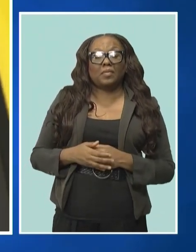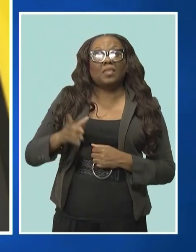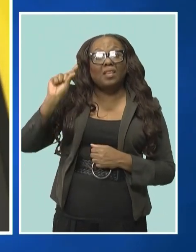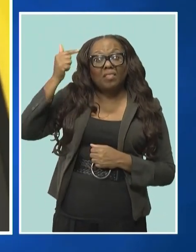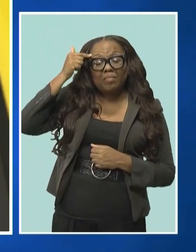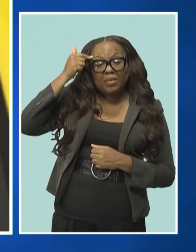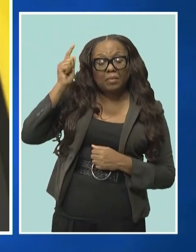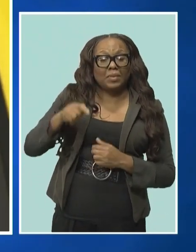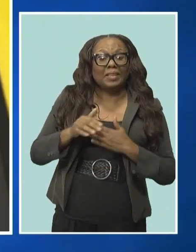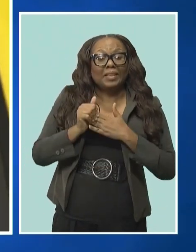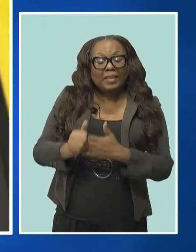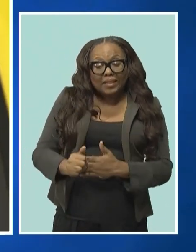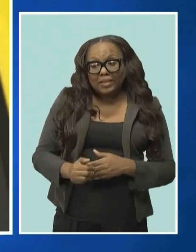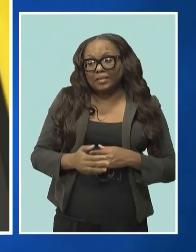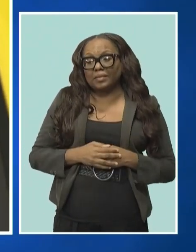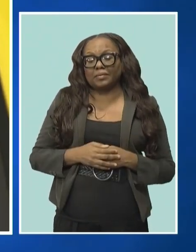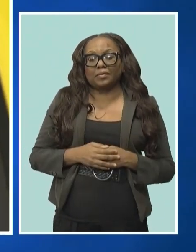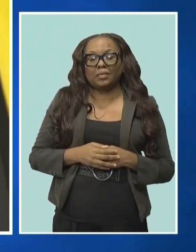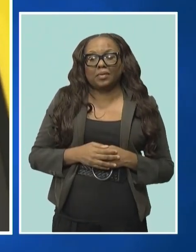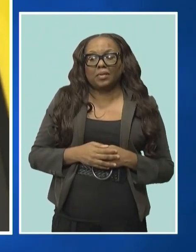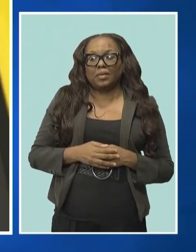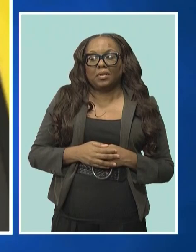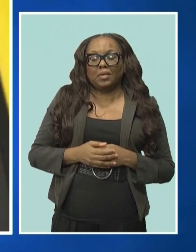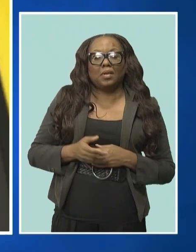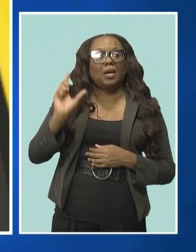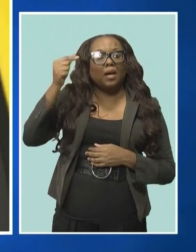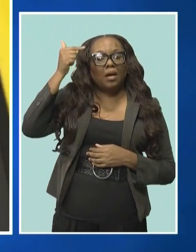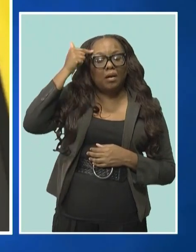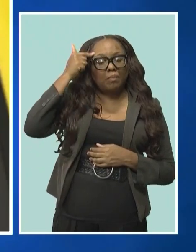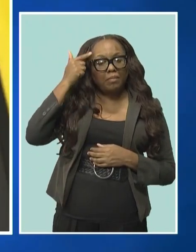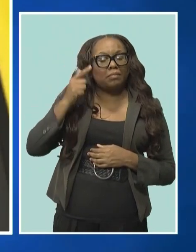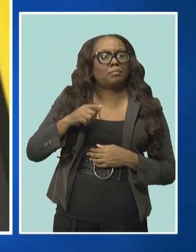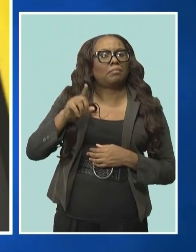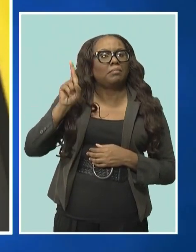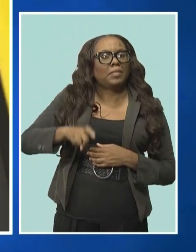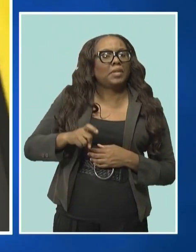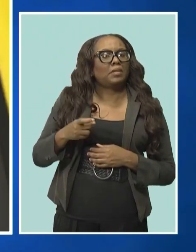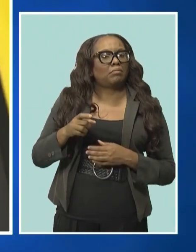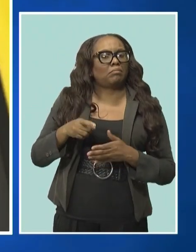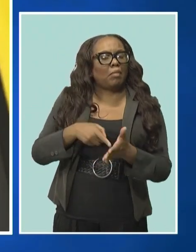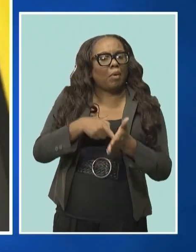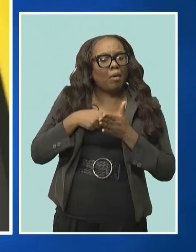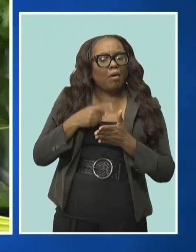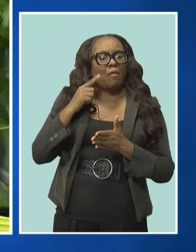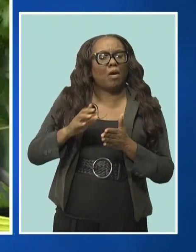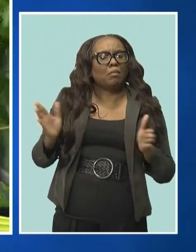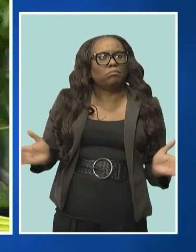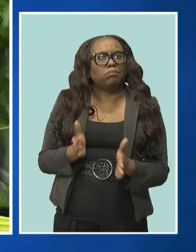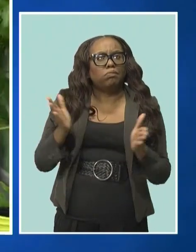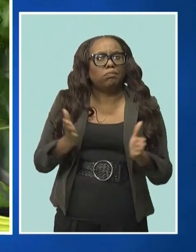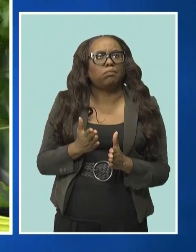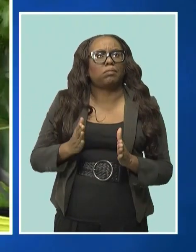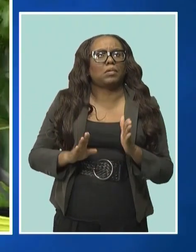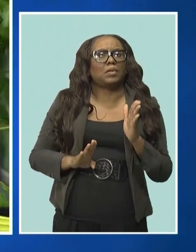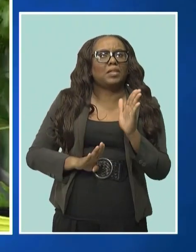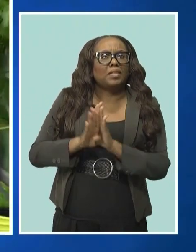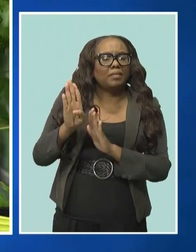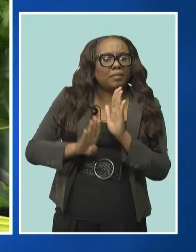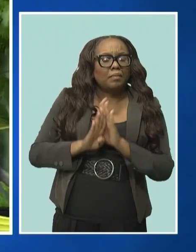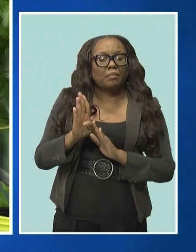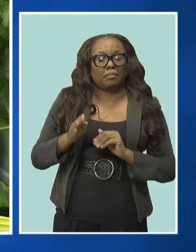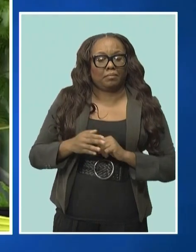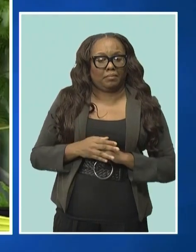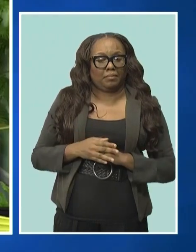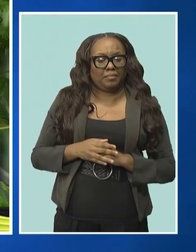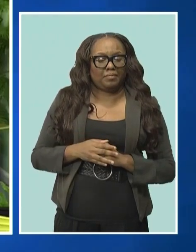and governments are being required to drive development. And so, we think it is equally